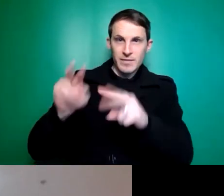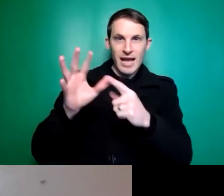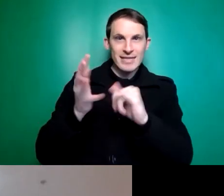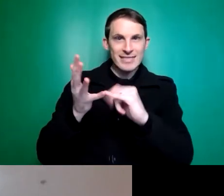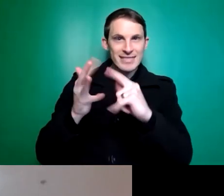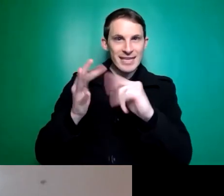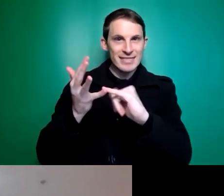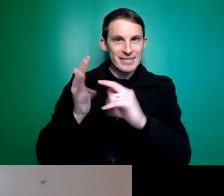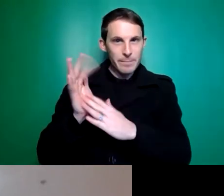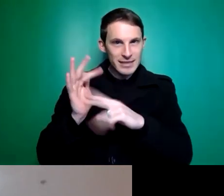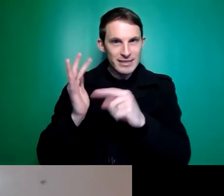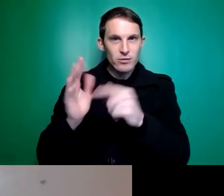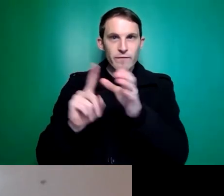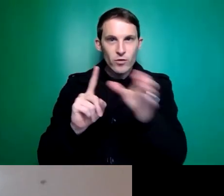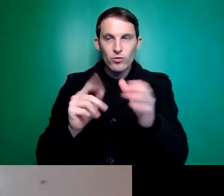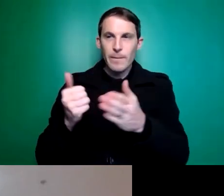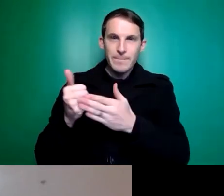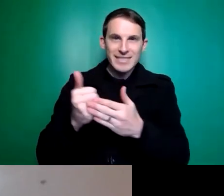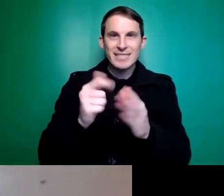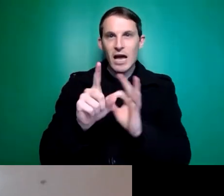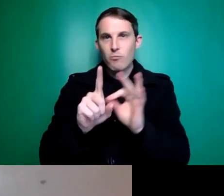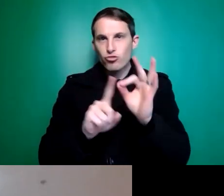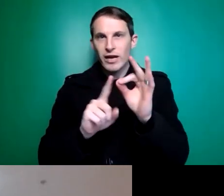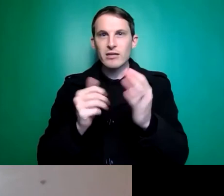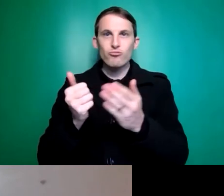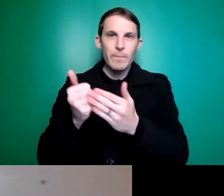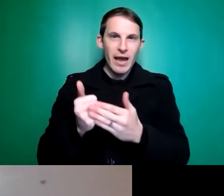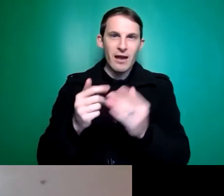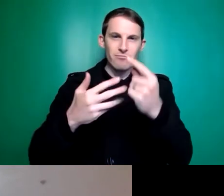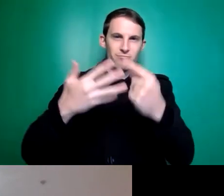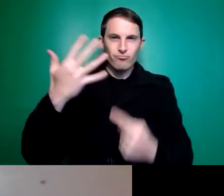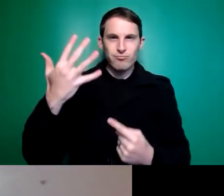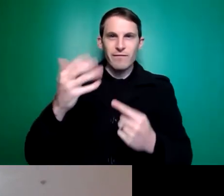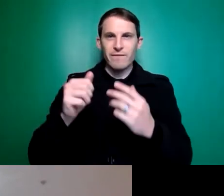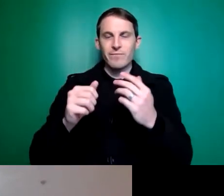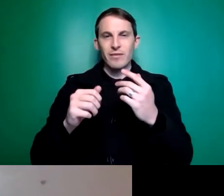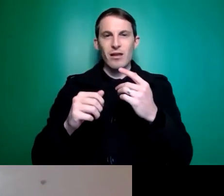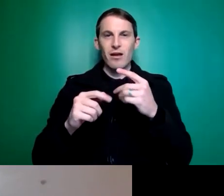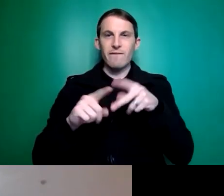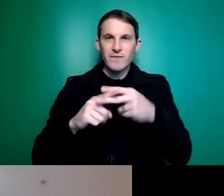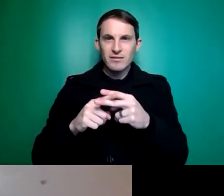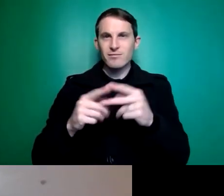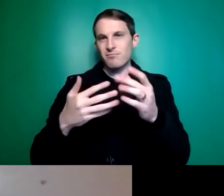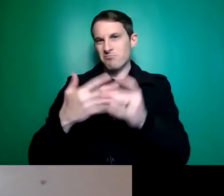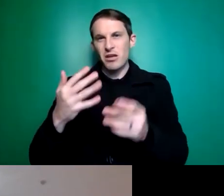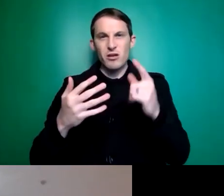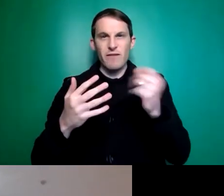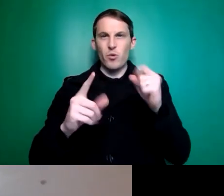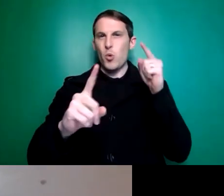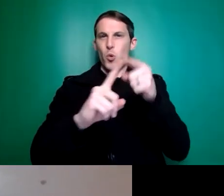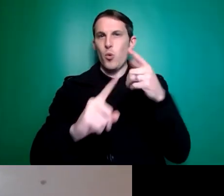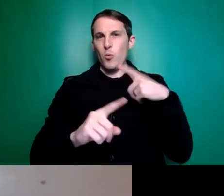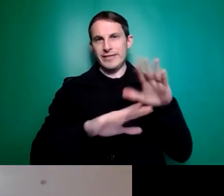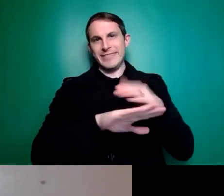demonstrations, maintenance upgrades and repairs. It's a whole range of things. So that's the ultimate goal. Yeah.